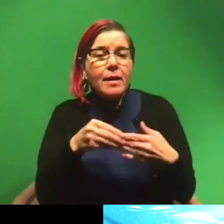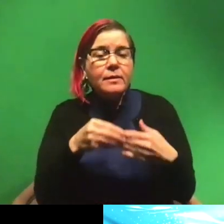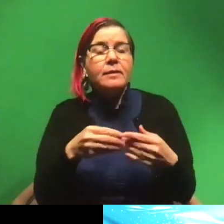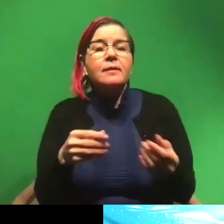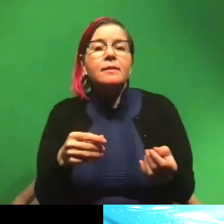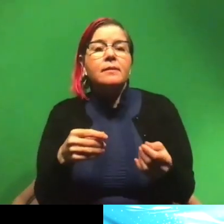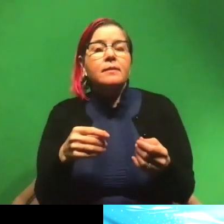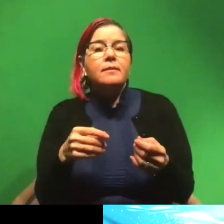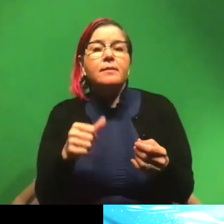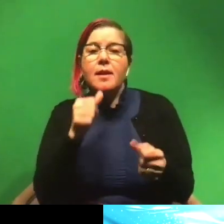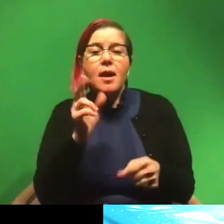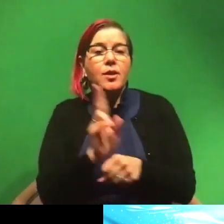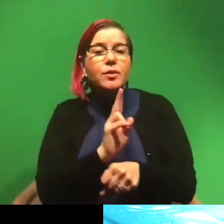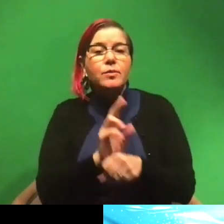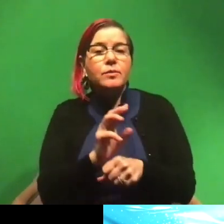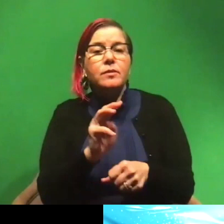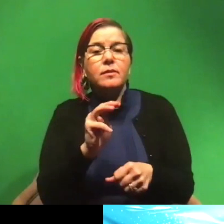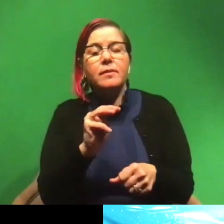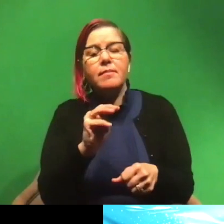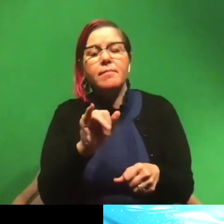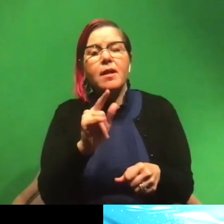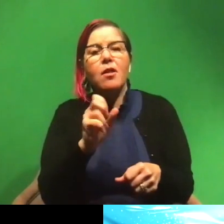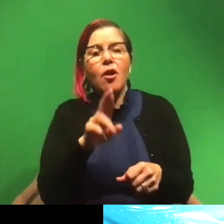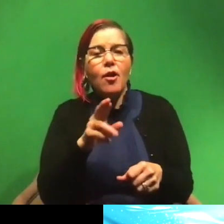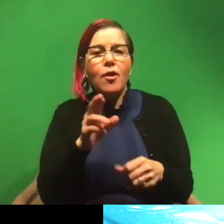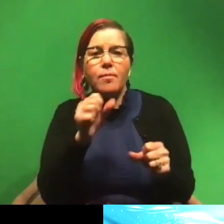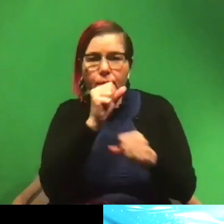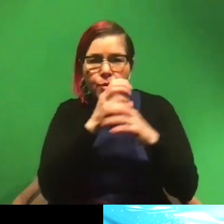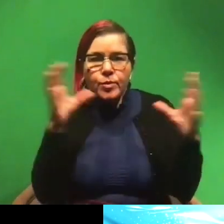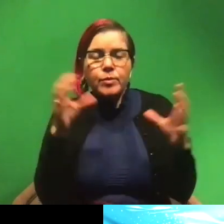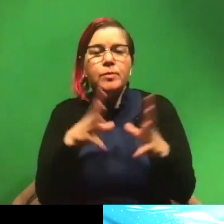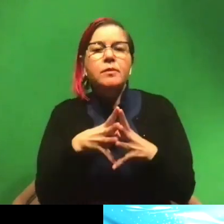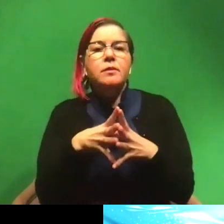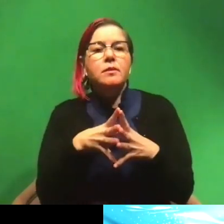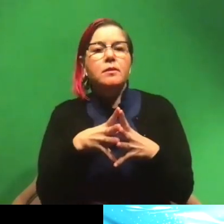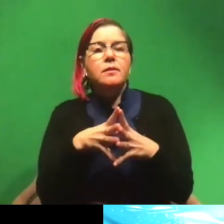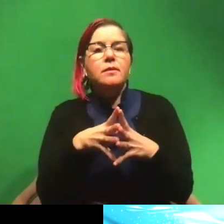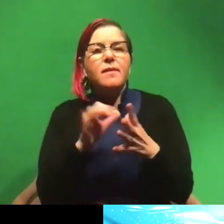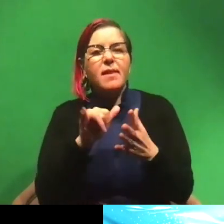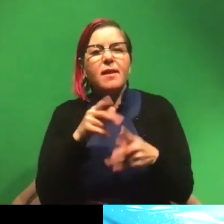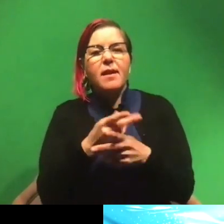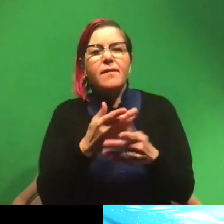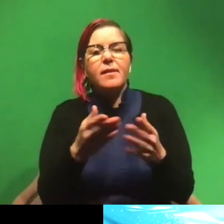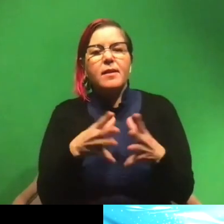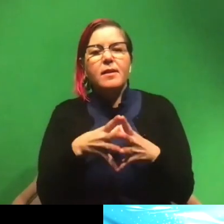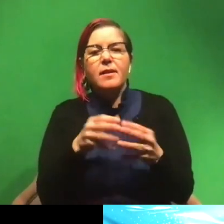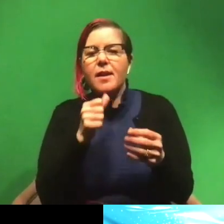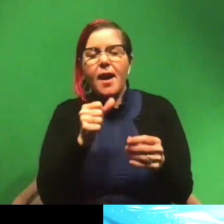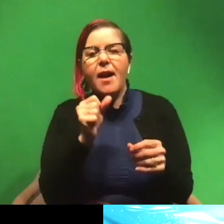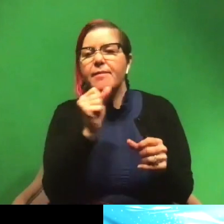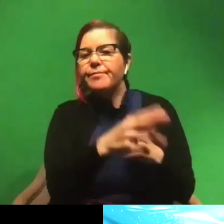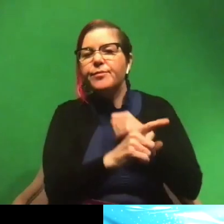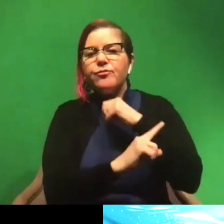not using mylar balloons, um, things like that, not littering